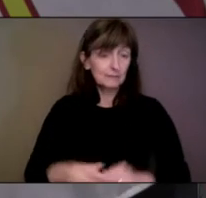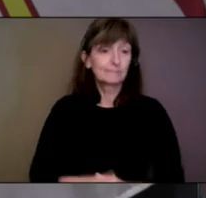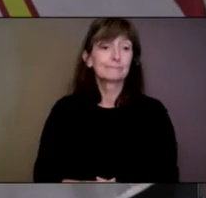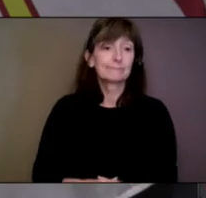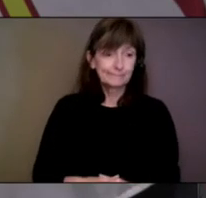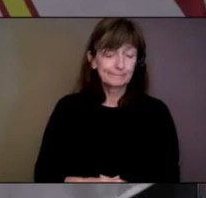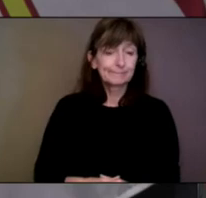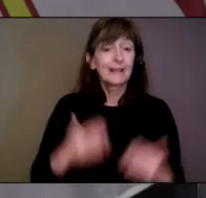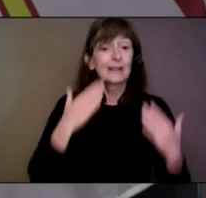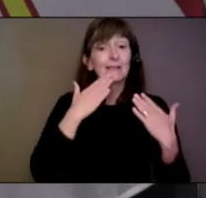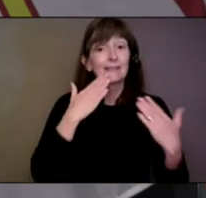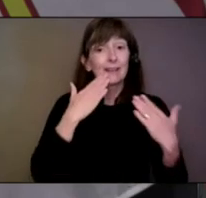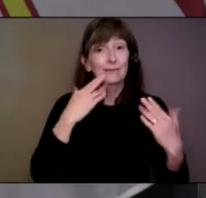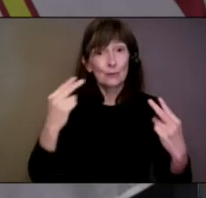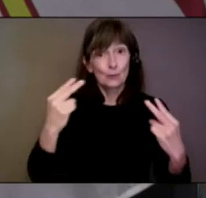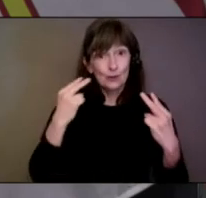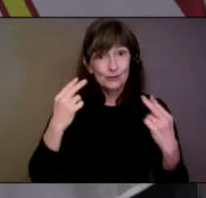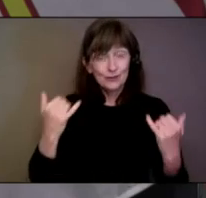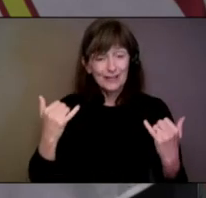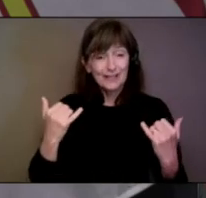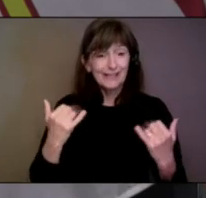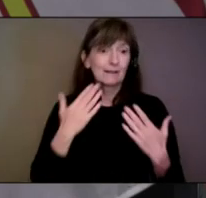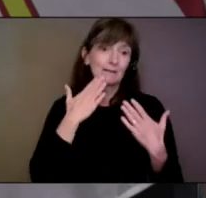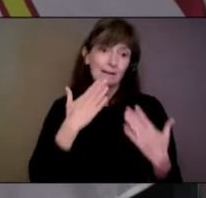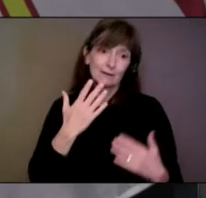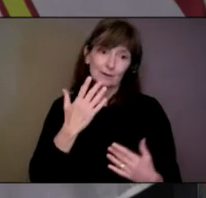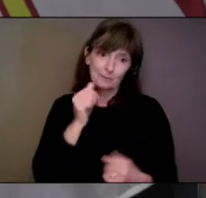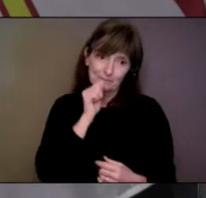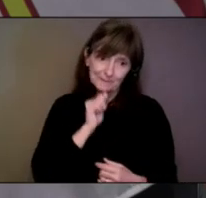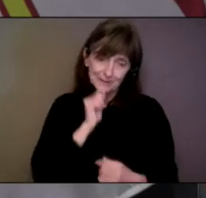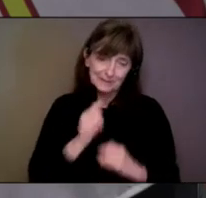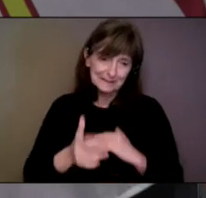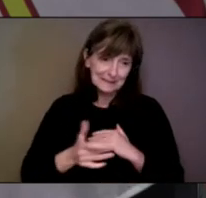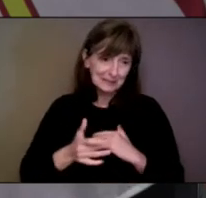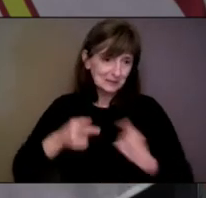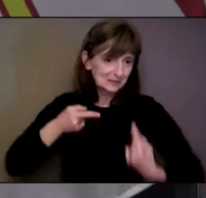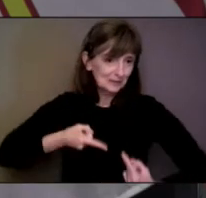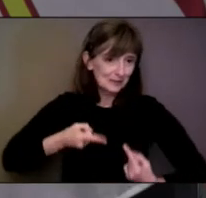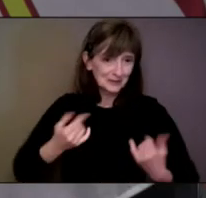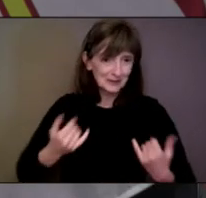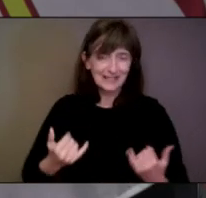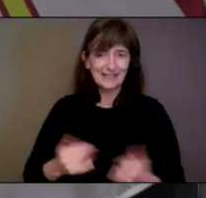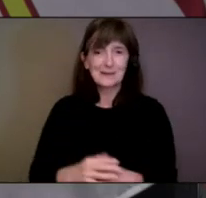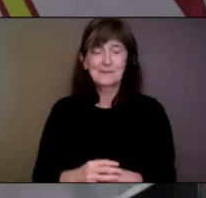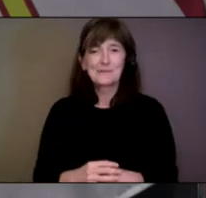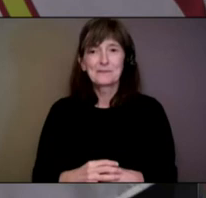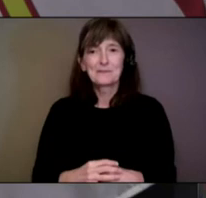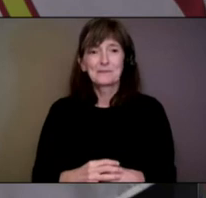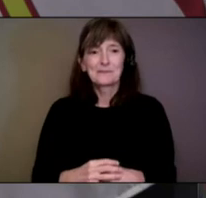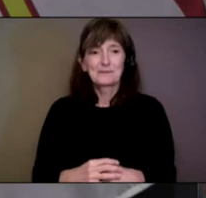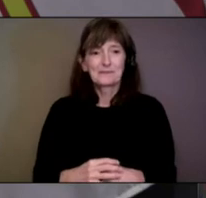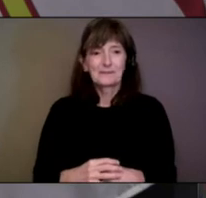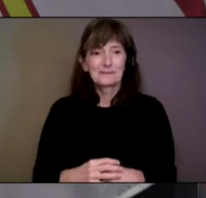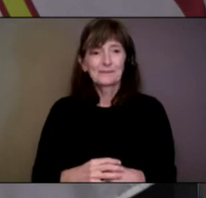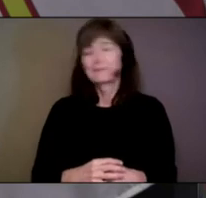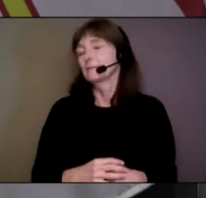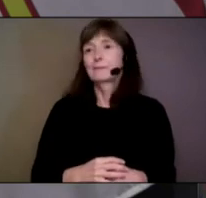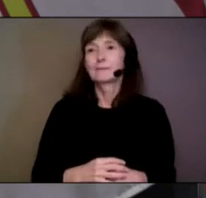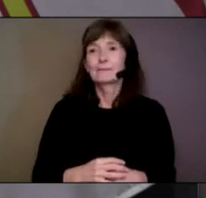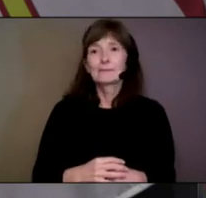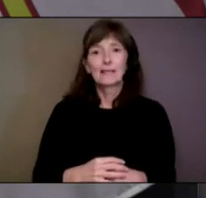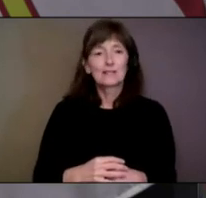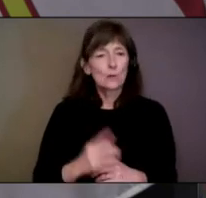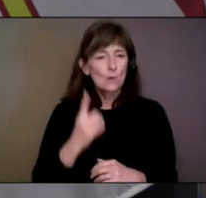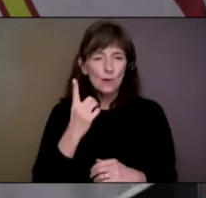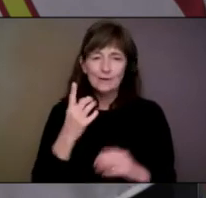Thanks, everyone, for joining us and for your patience as we work through our technical difficulties. And I just want to take one last